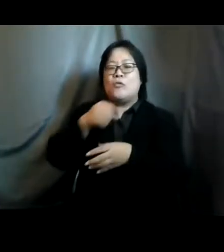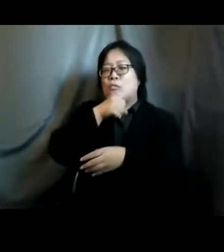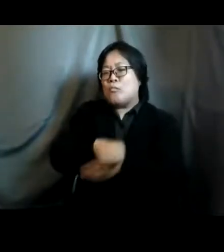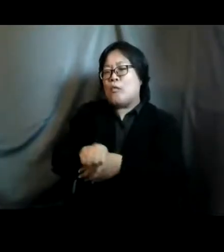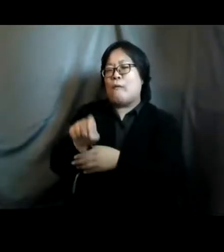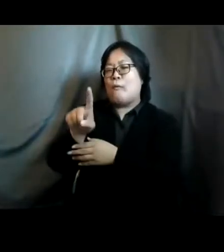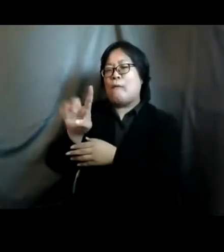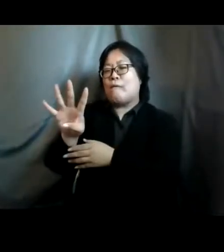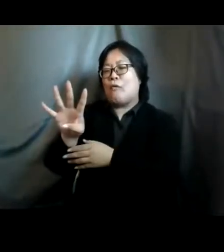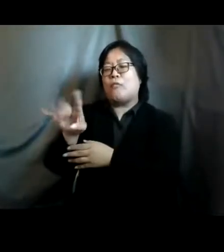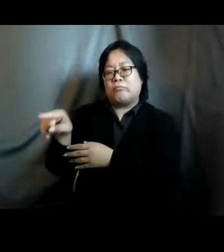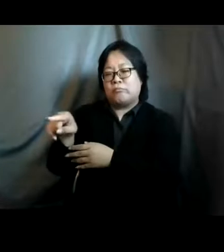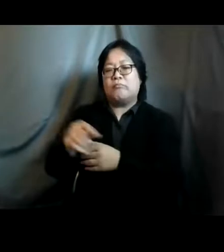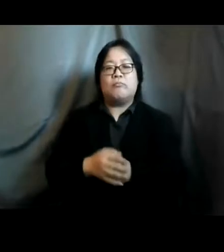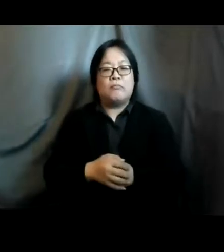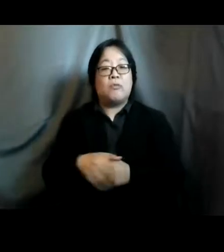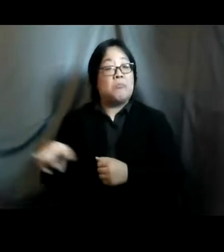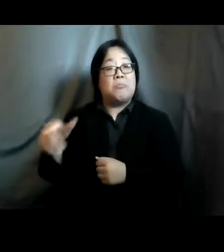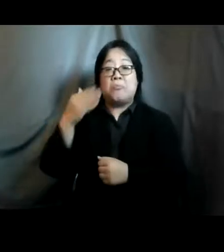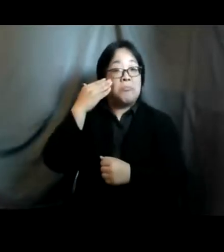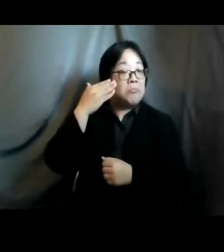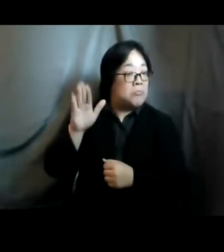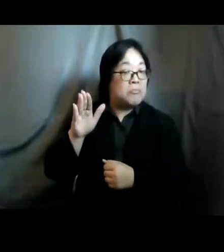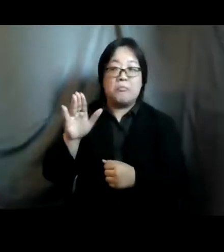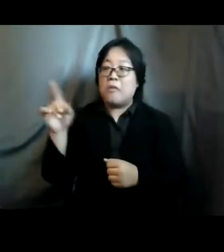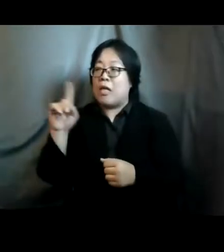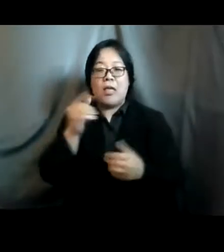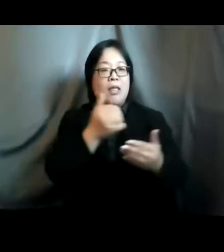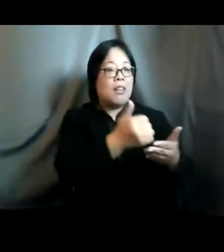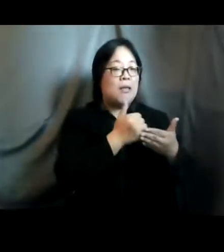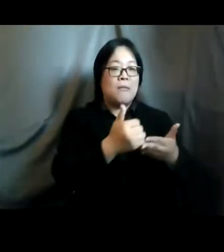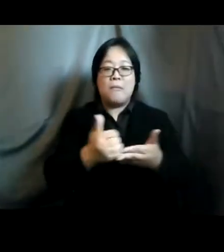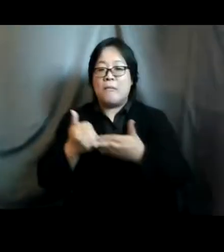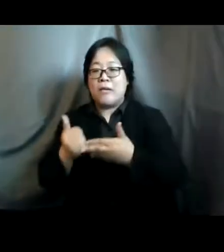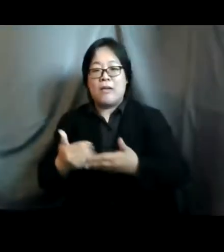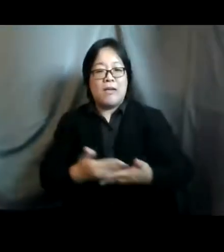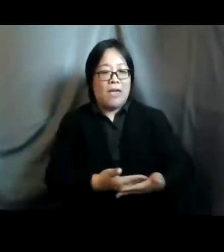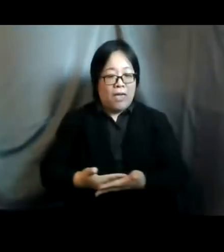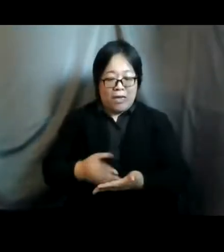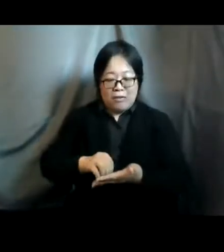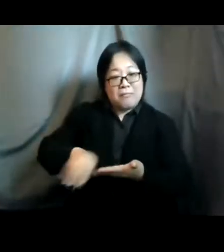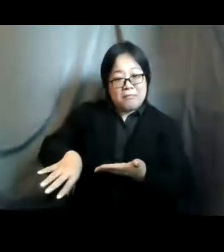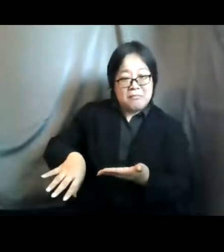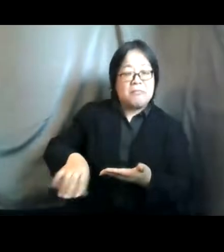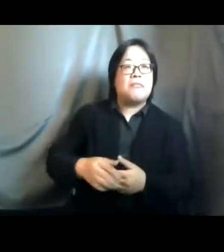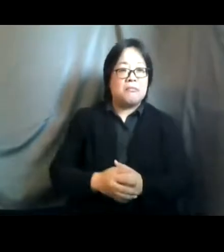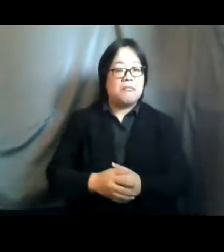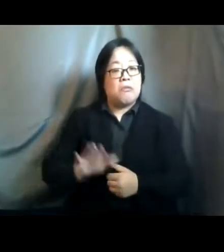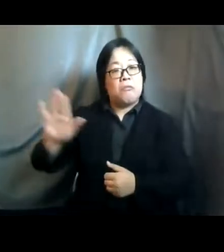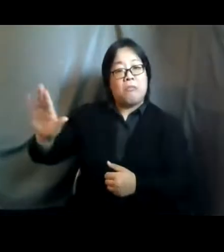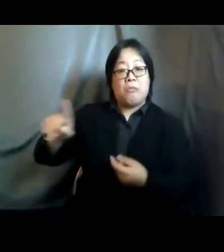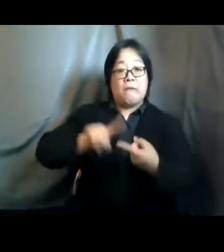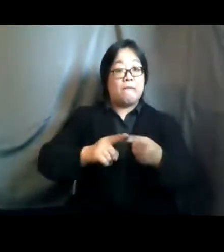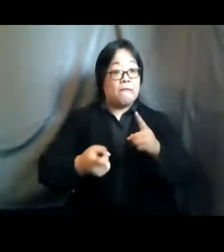age and was uh unknown where to seek help for um abortion services and one of her friend who was